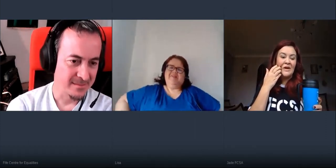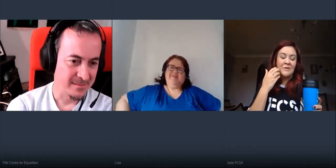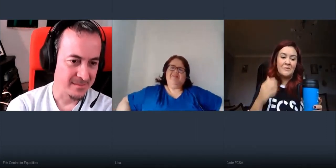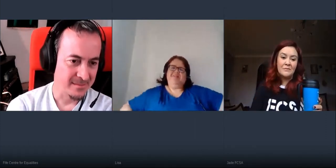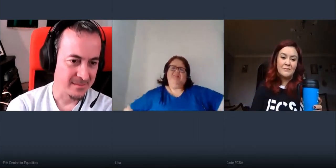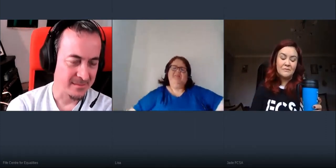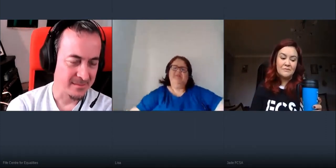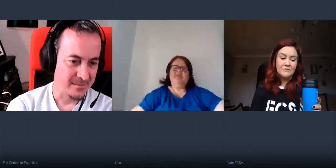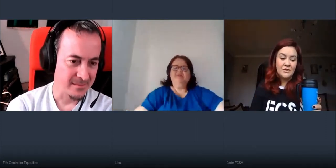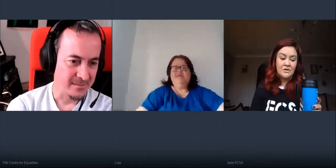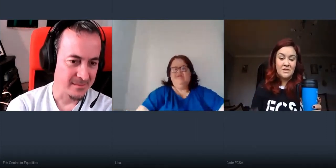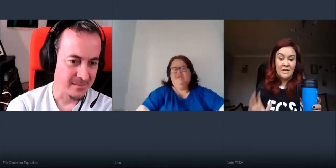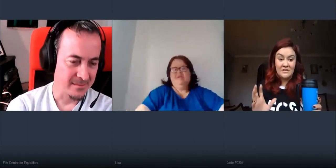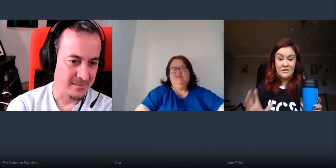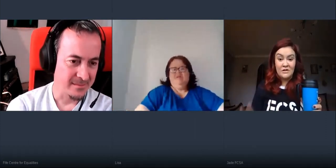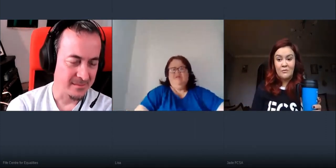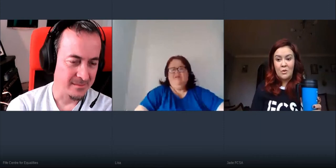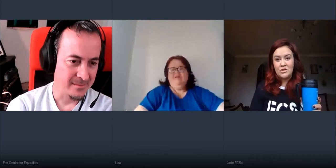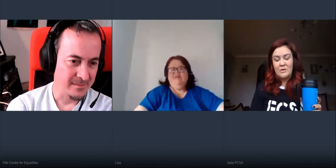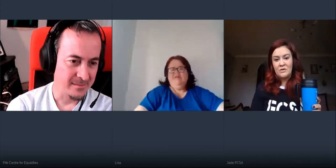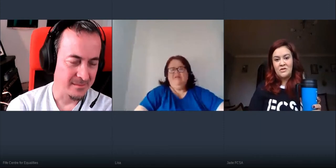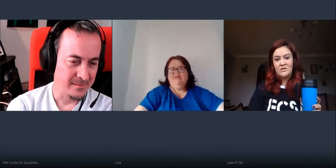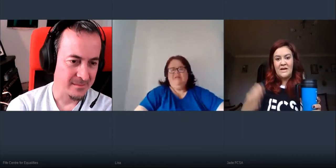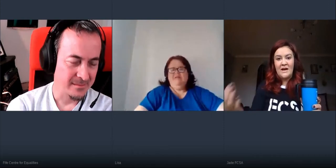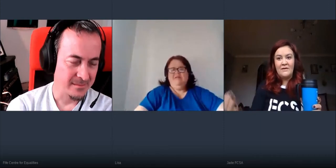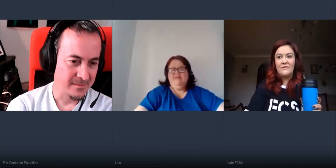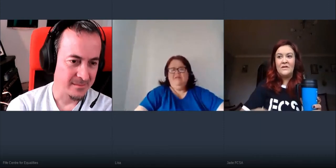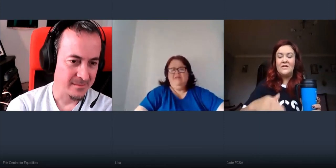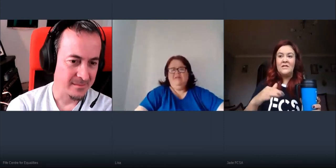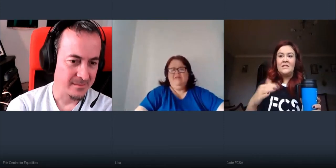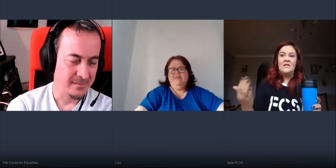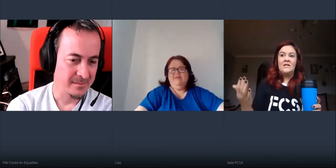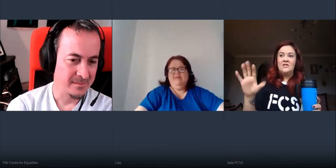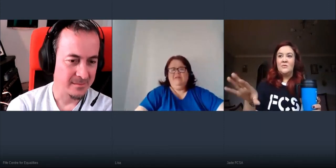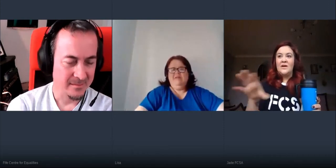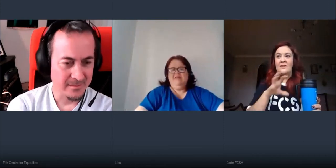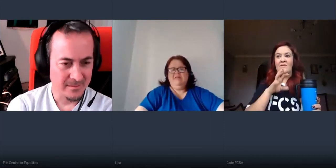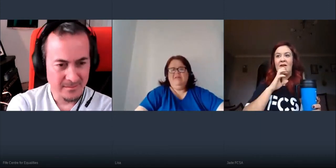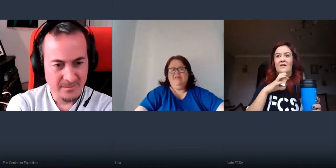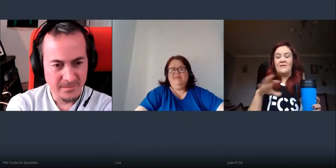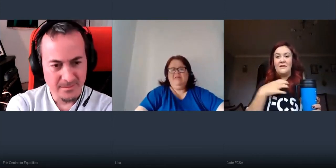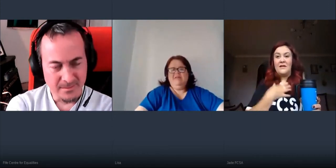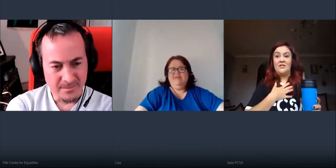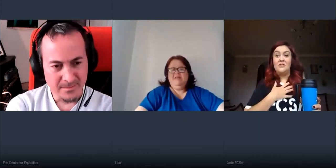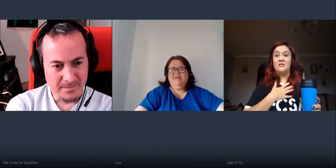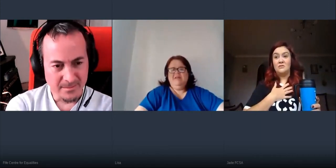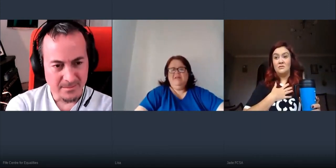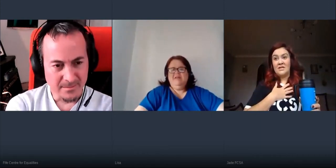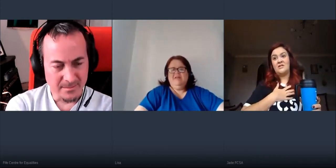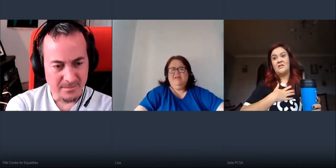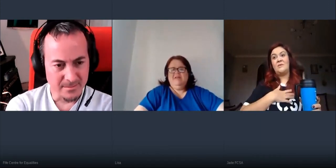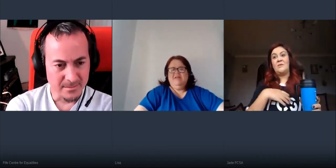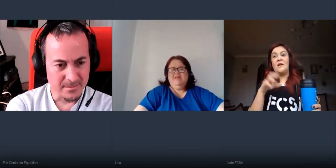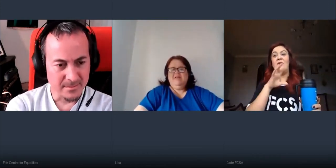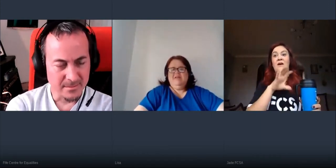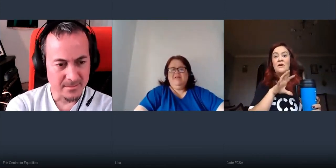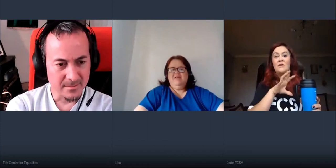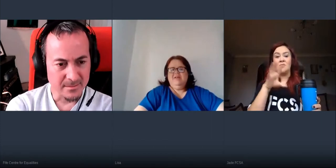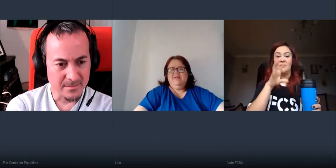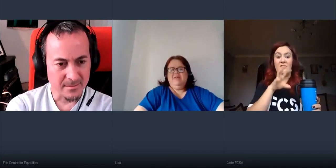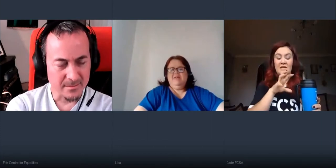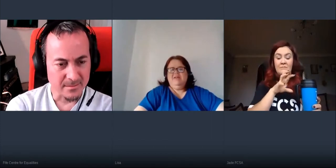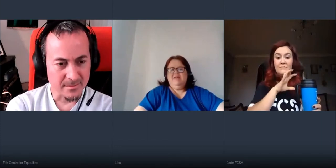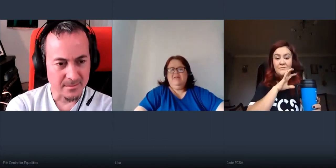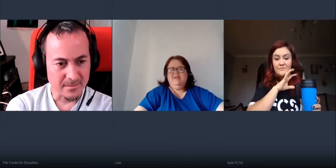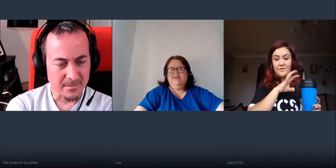um utilize our stuff most because you can have so we have like the students association anyway we have our sort